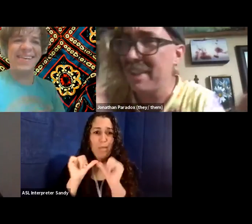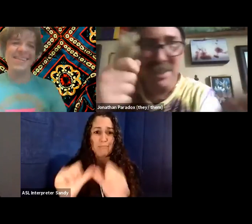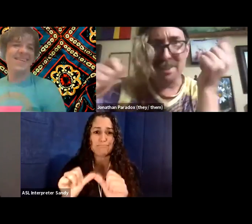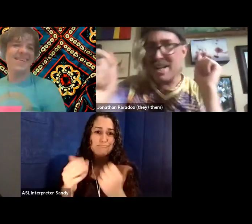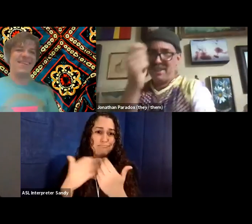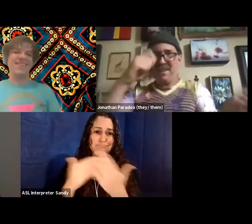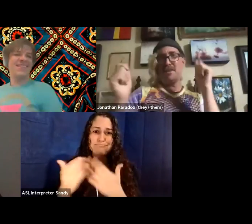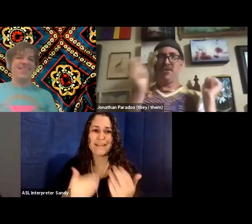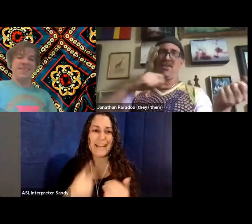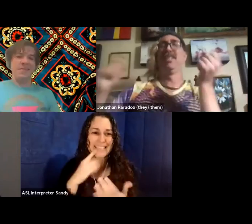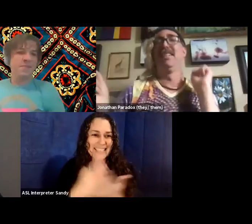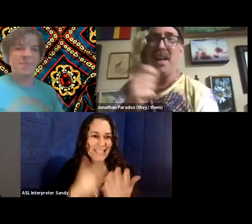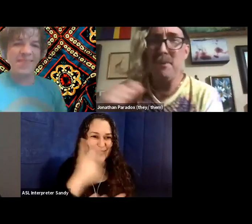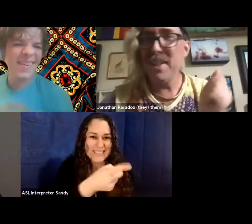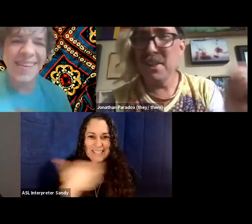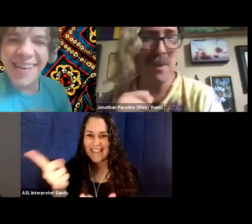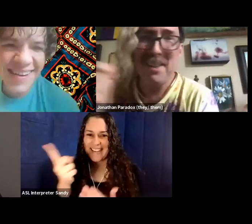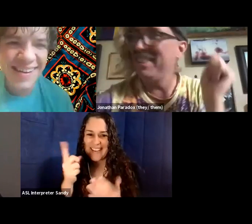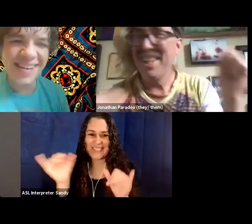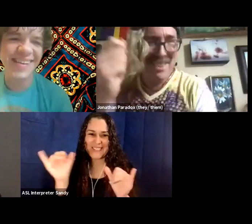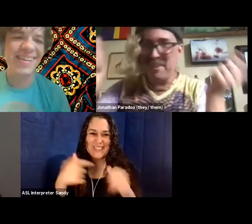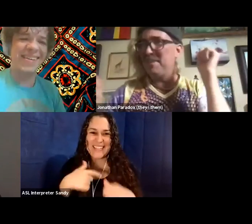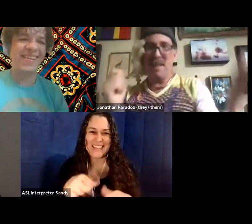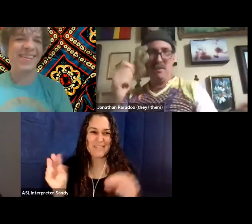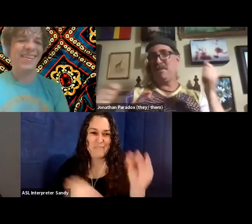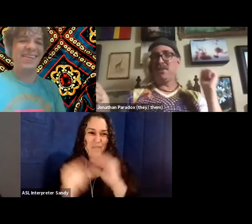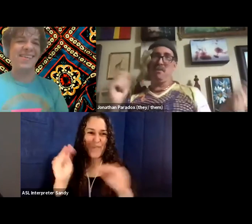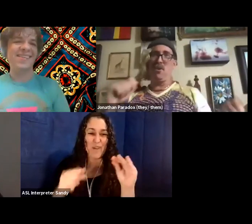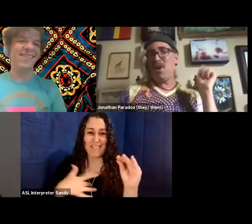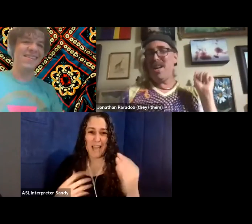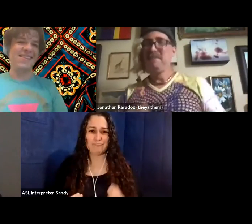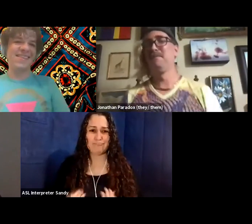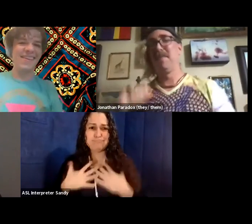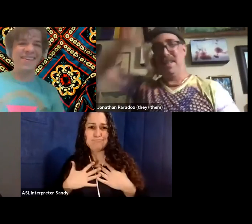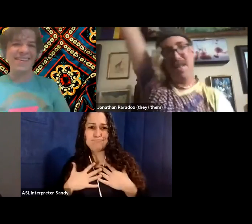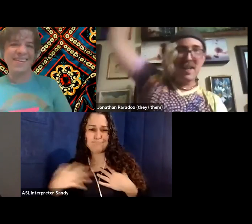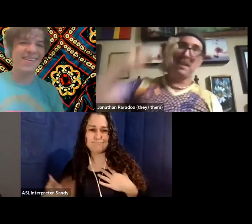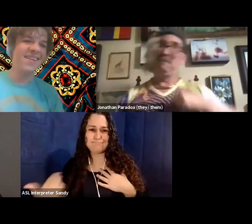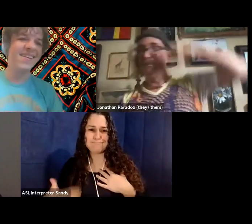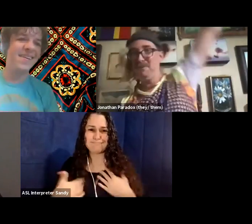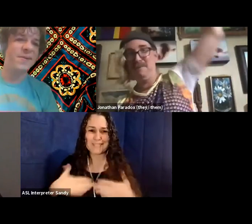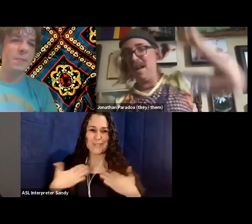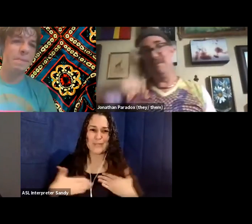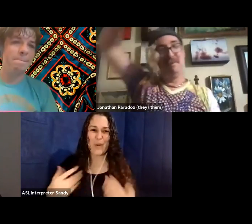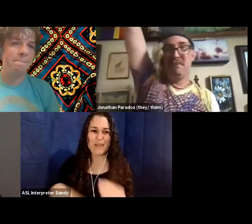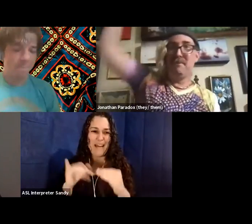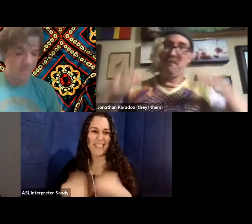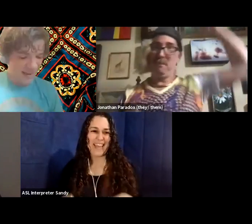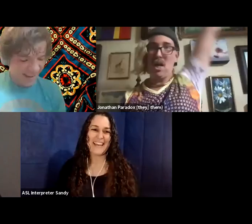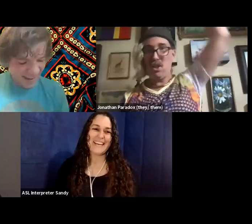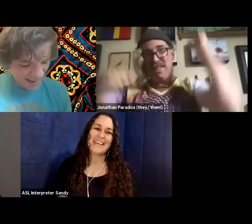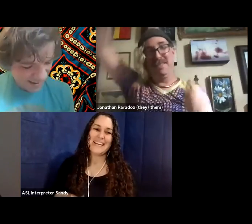And it's nice to see others, um, doing that as well. This makes me feel some joy. Um, I'm, I'm